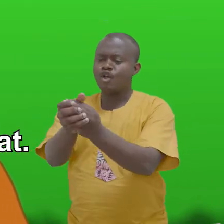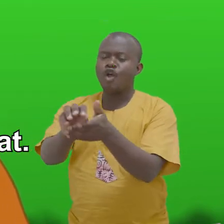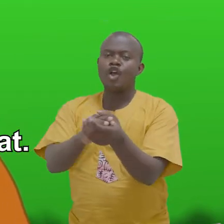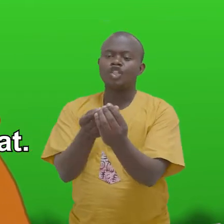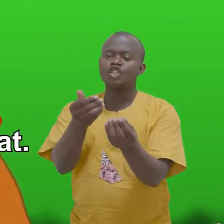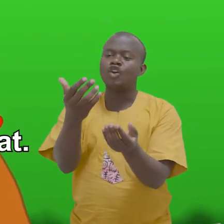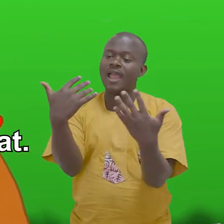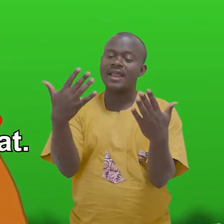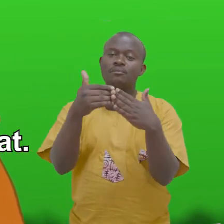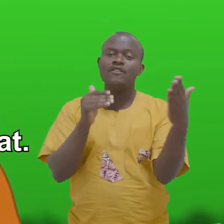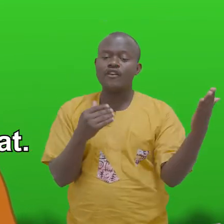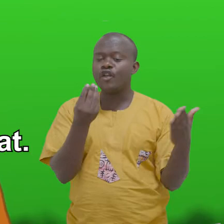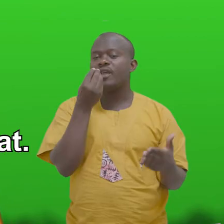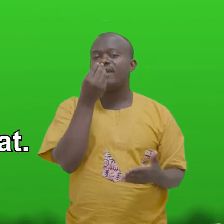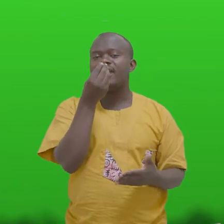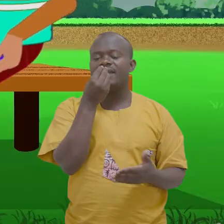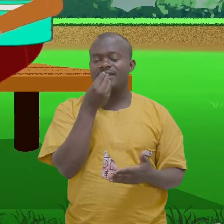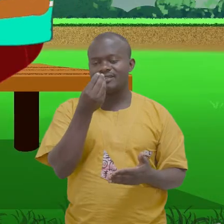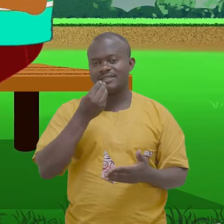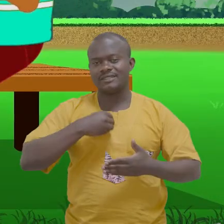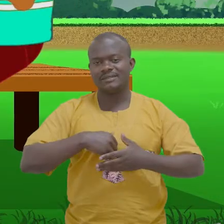wash your hands before we eat